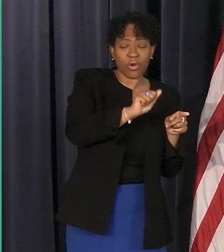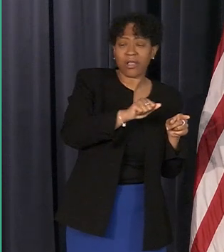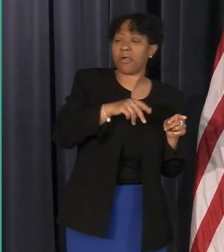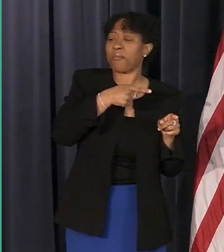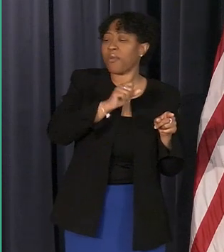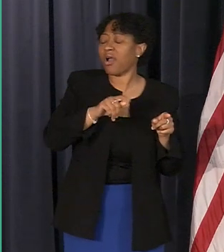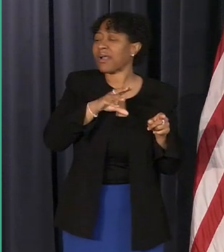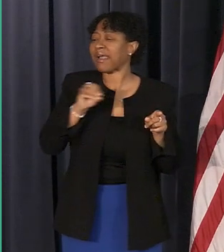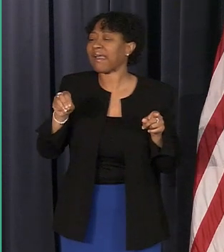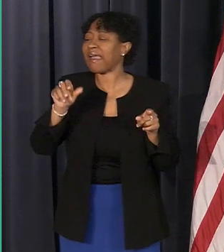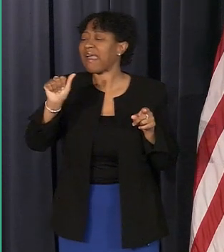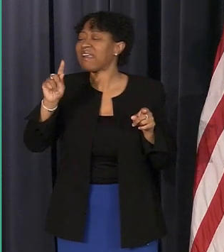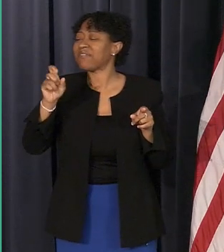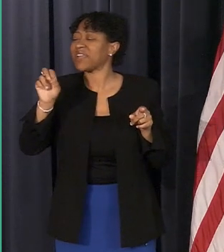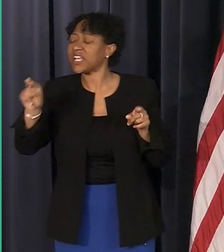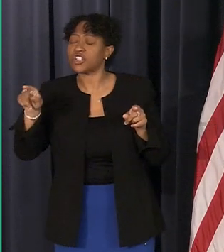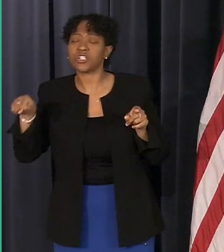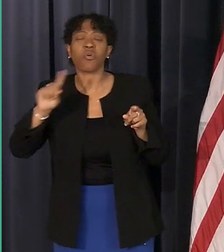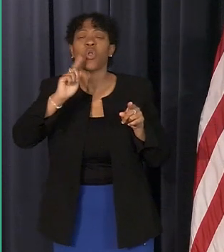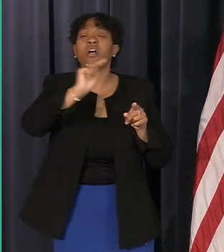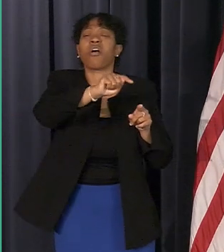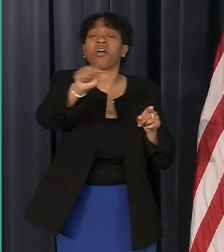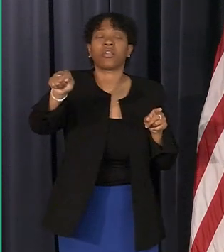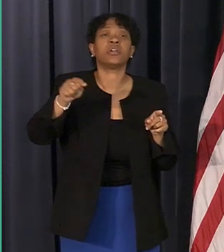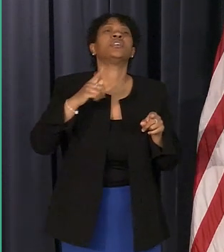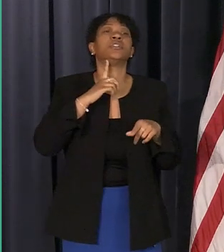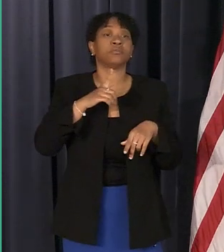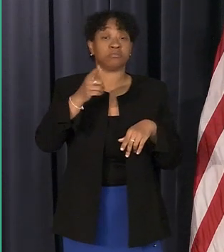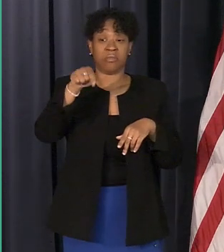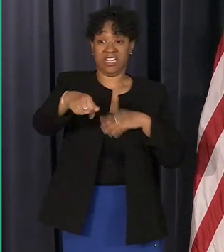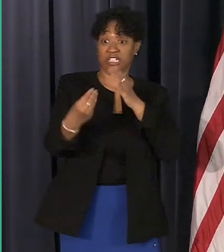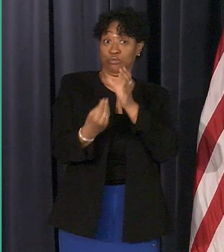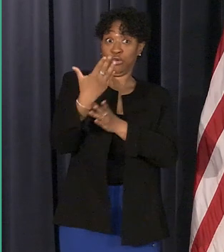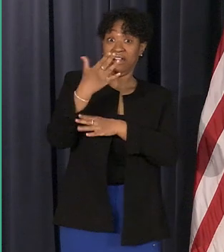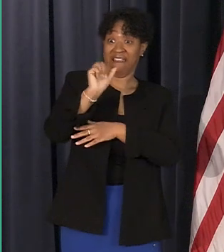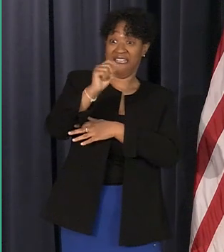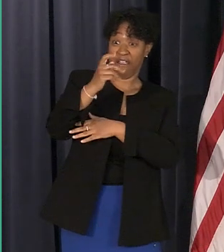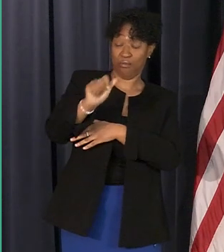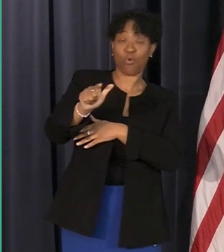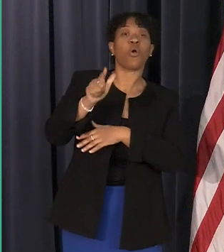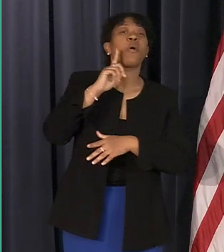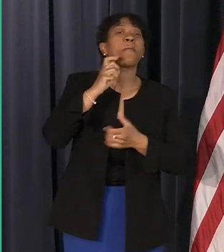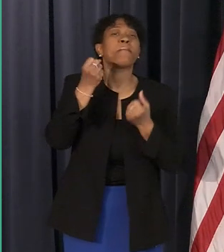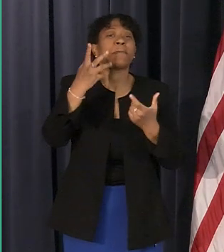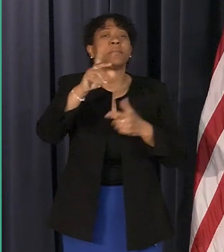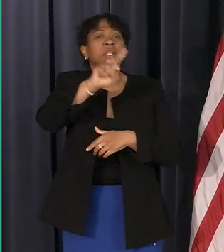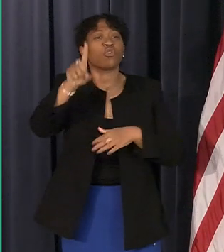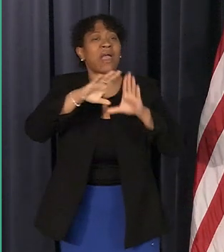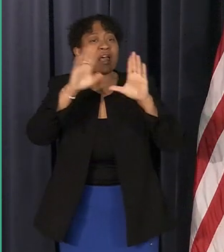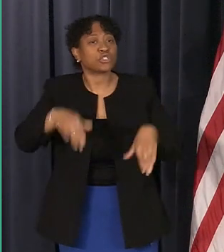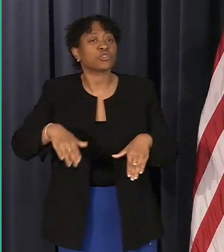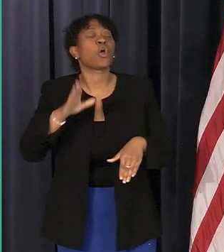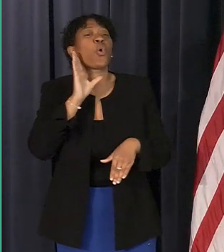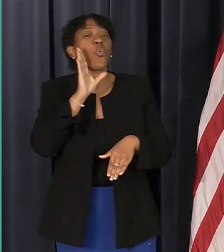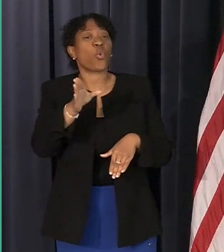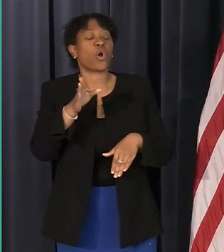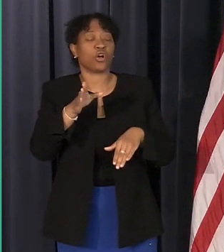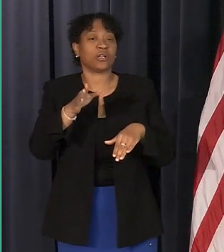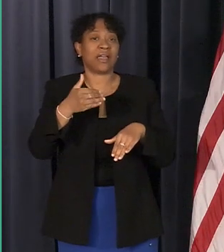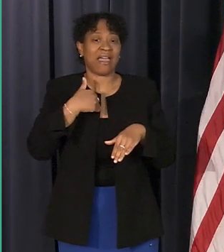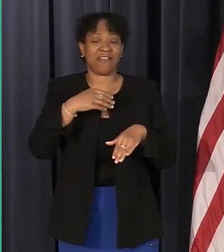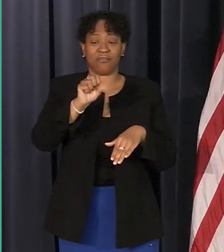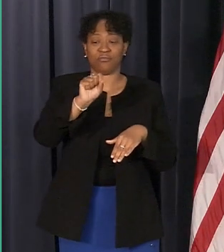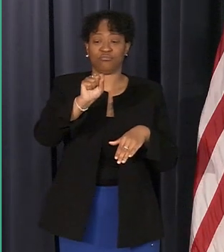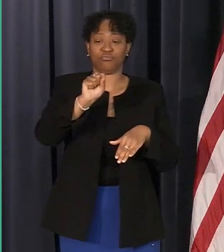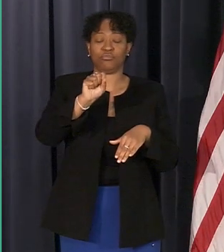lines and sewer line warranty coming this spring in april many detroit houses sewer line is more than